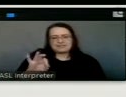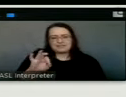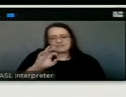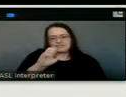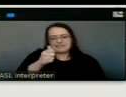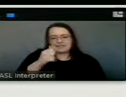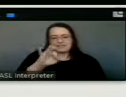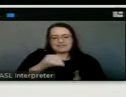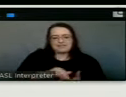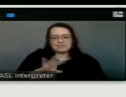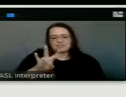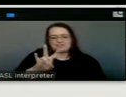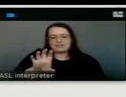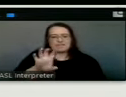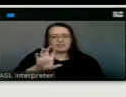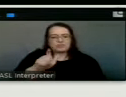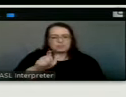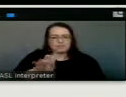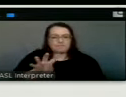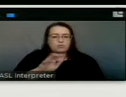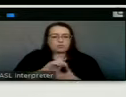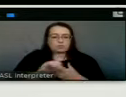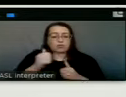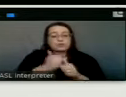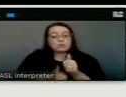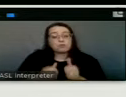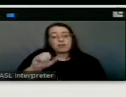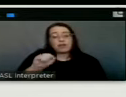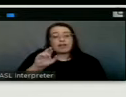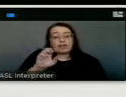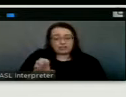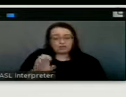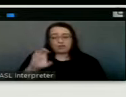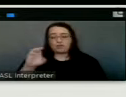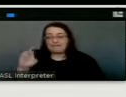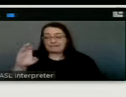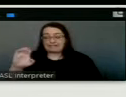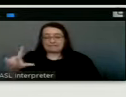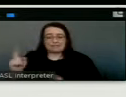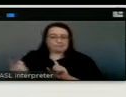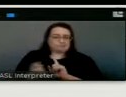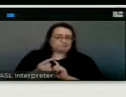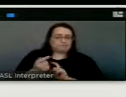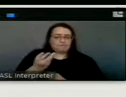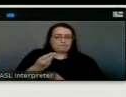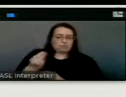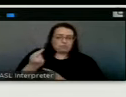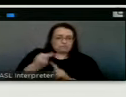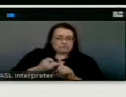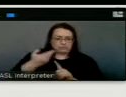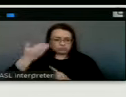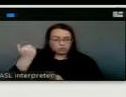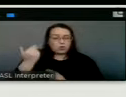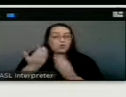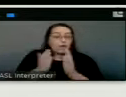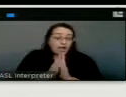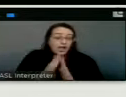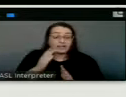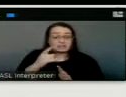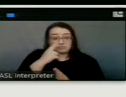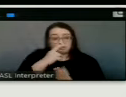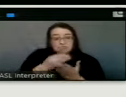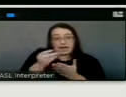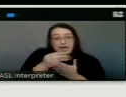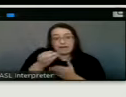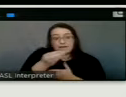$19,724 per acre. XL came to us a few months back and asked about purchasing